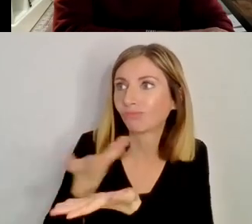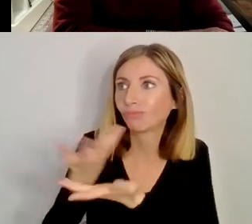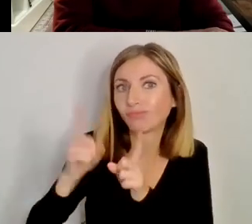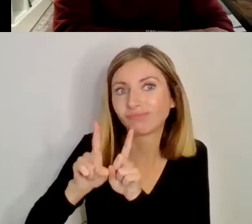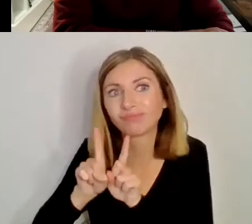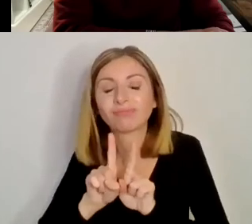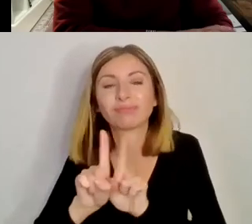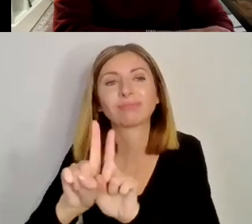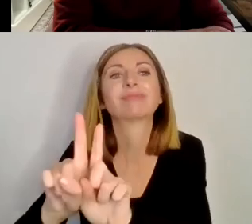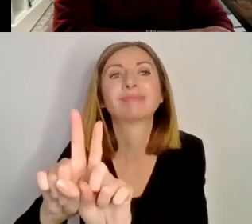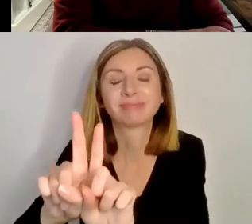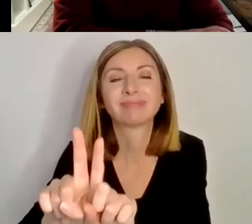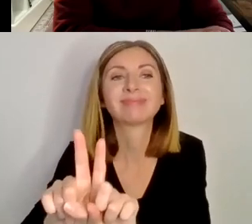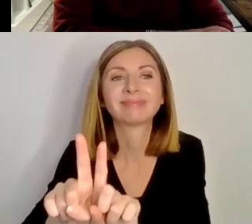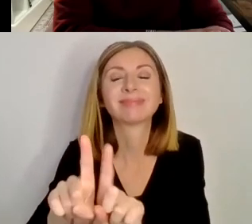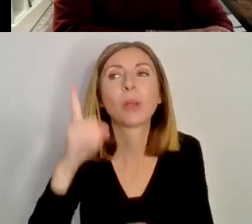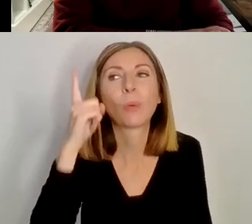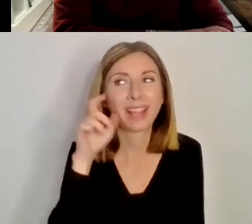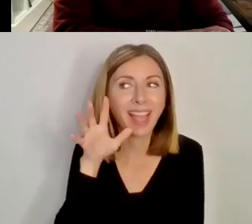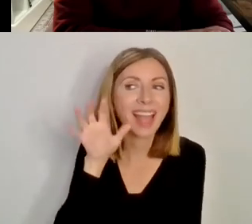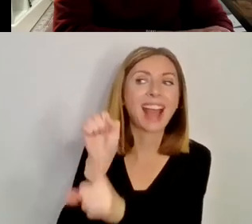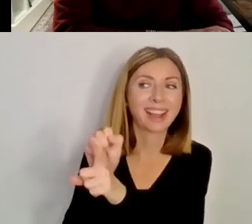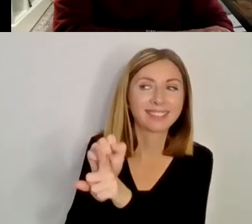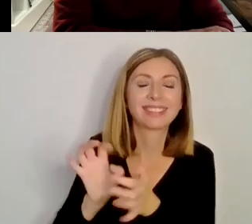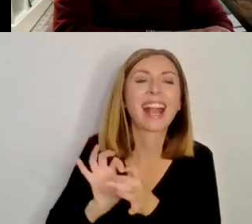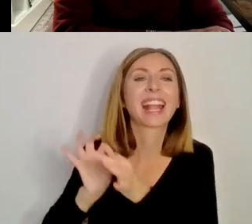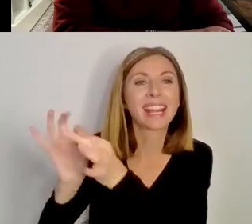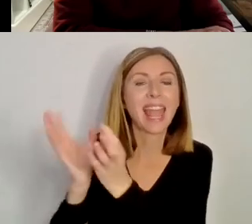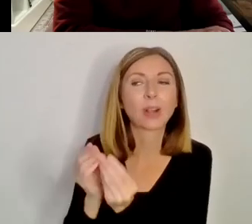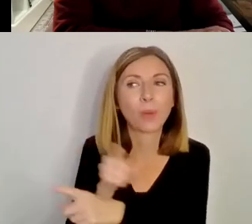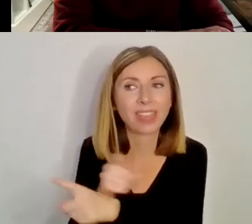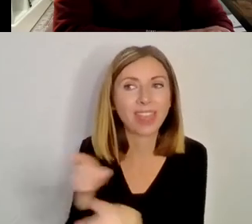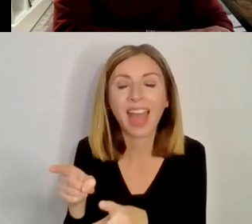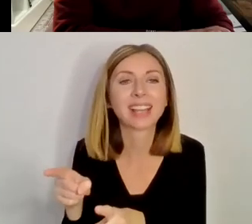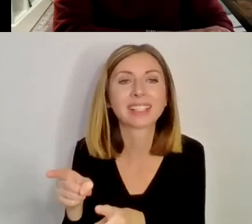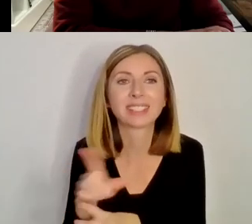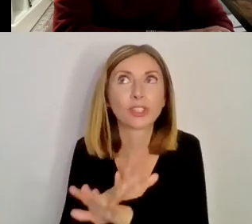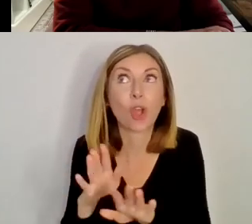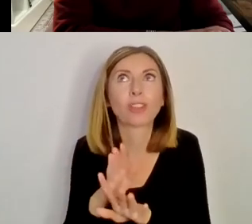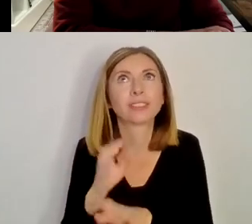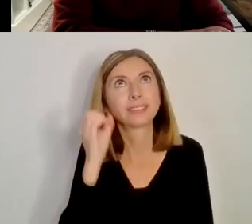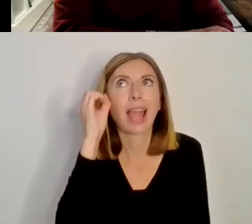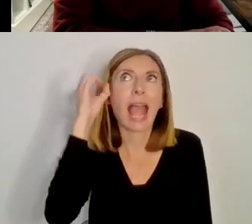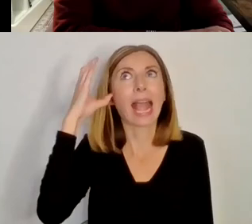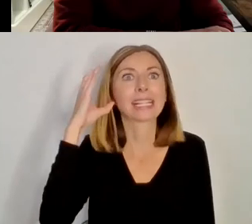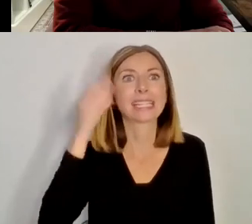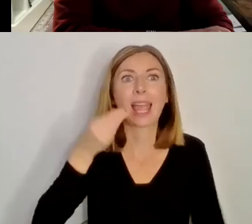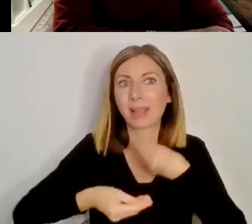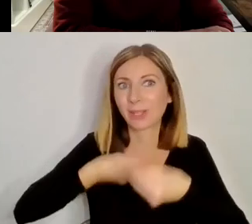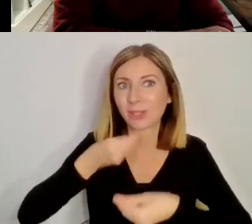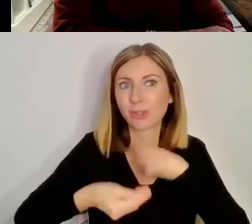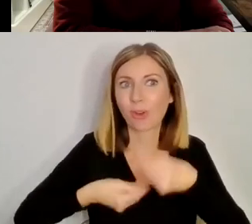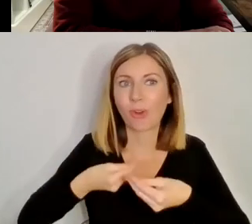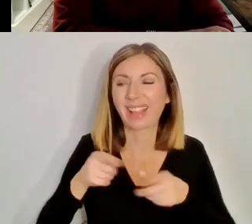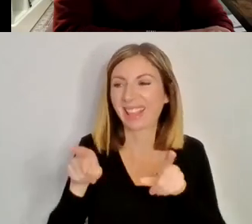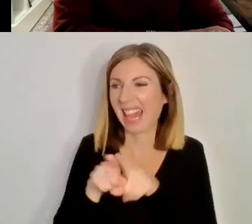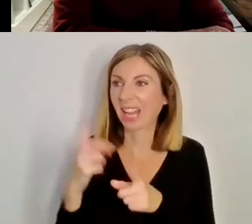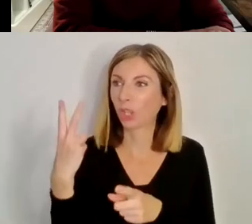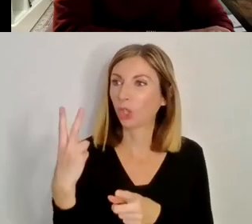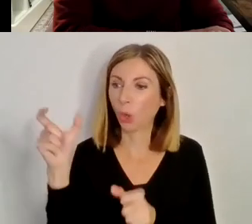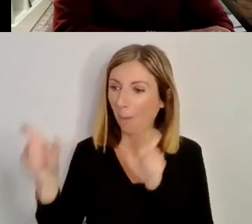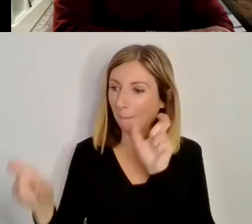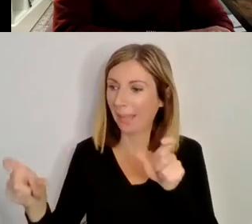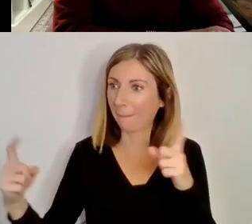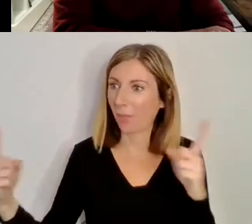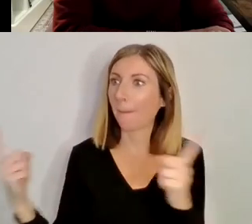having to think of it in a very, you know, academic or learned sense, but in the context of people meeting, and that maybe a lot of